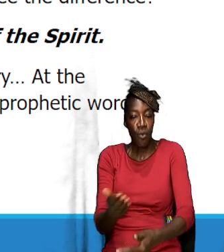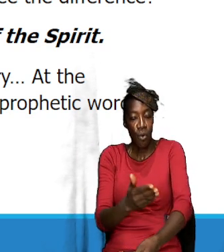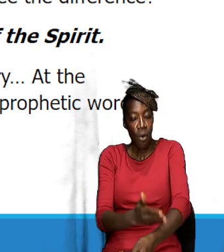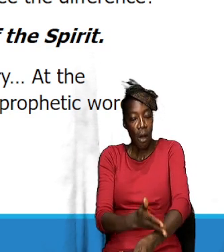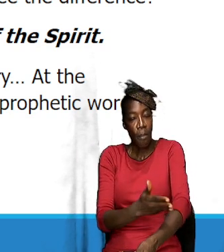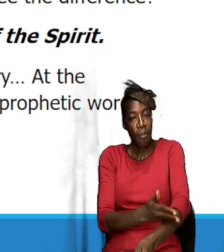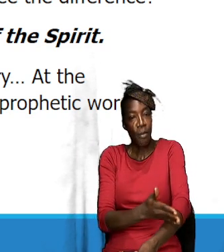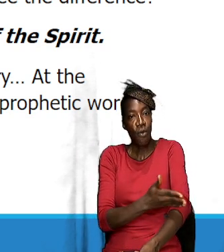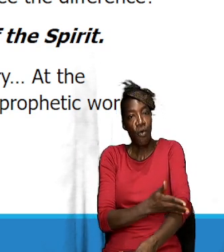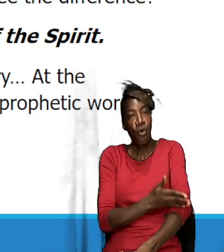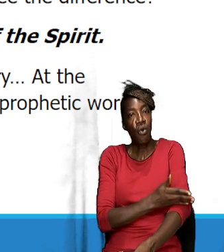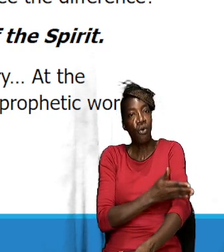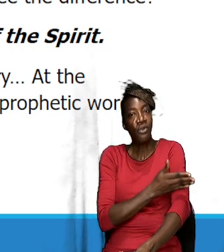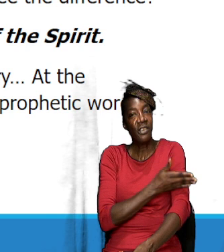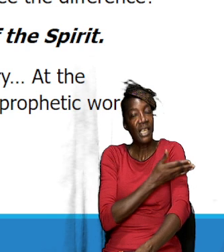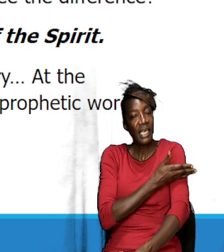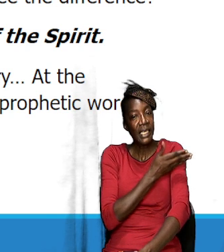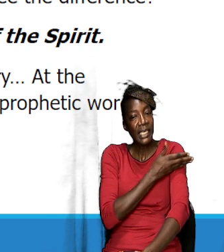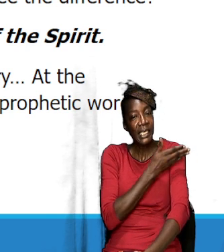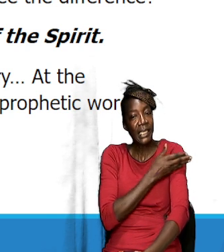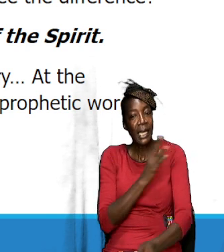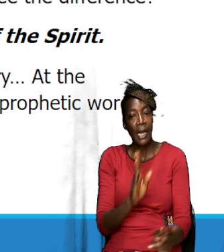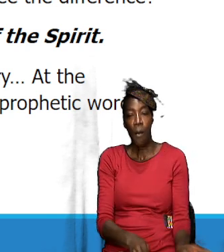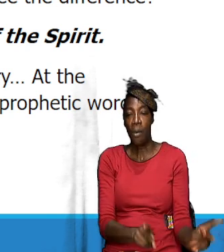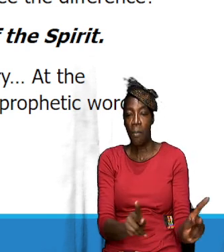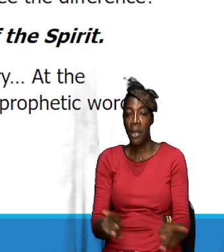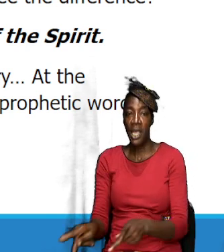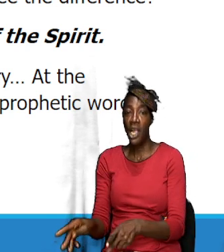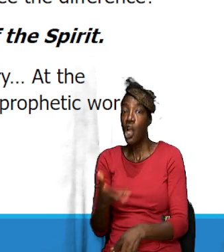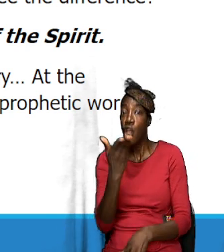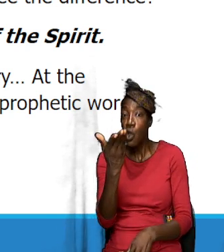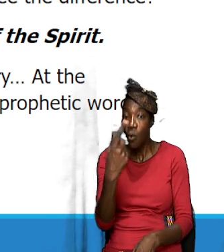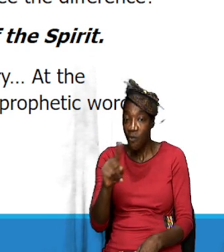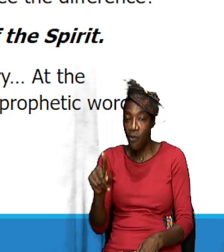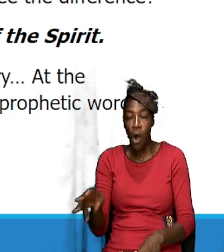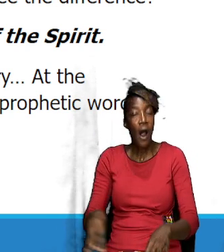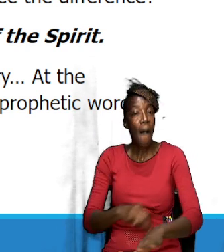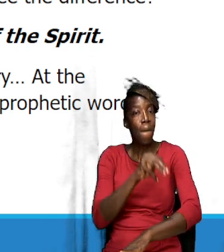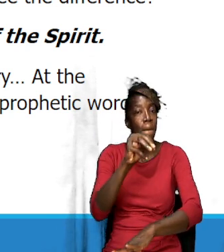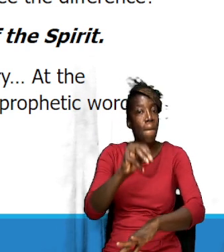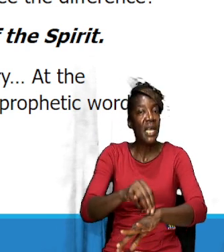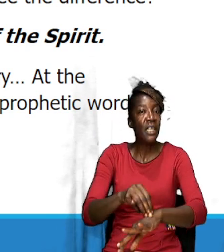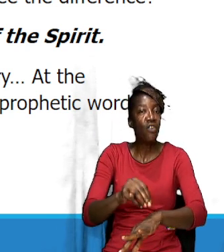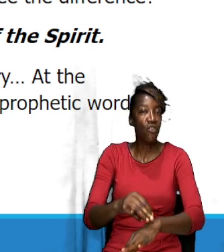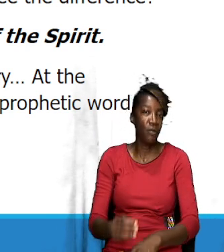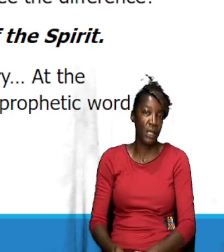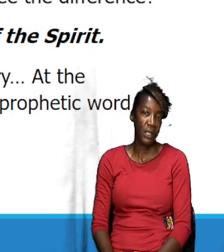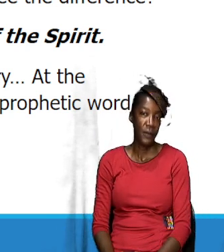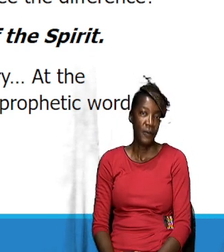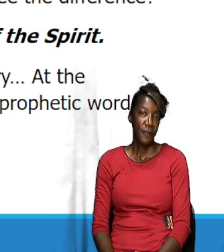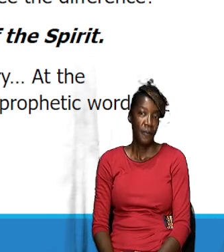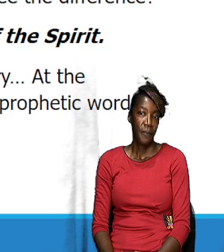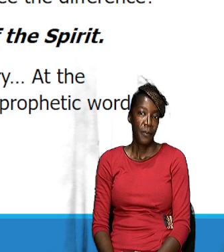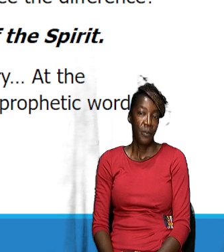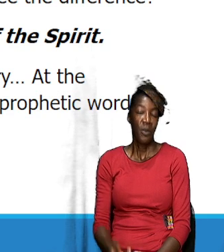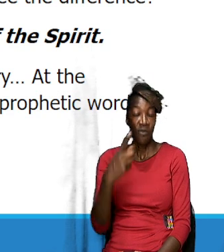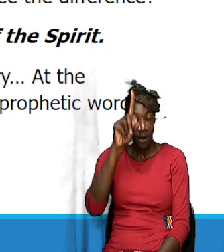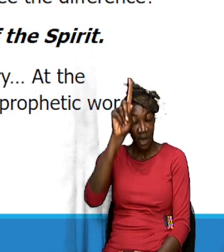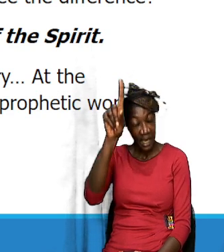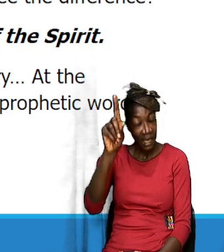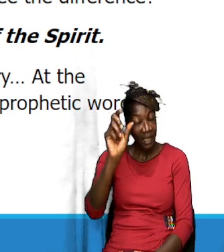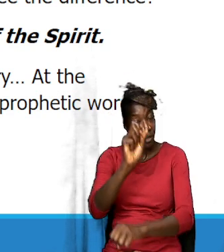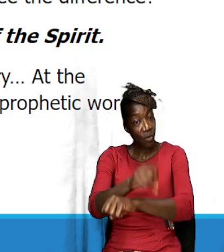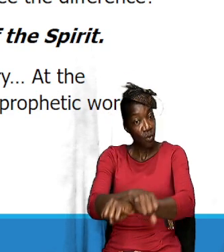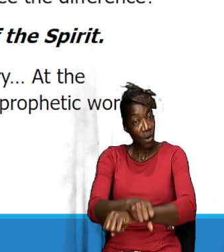that will, you know, prepare you for ministry and to prepare you for his work.